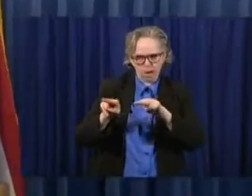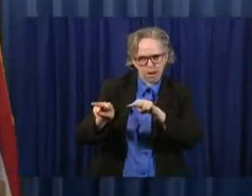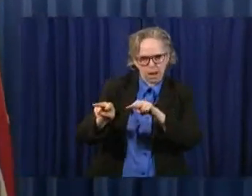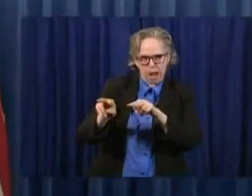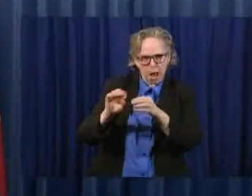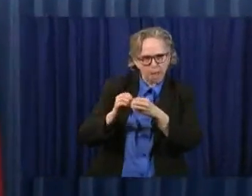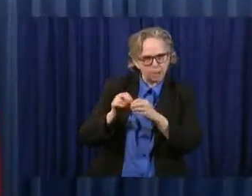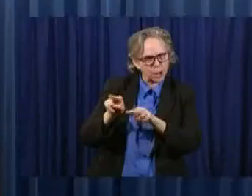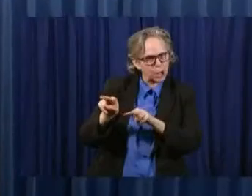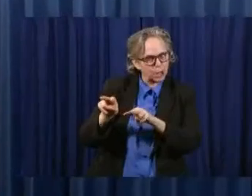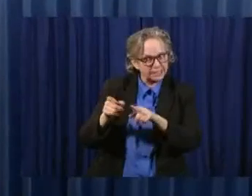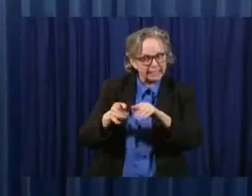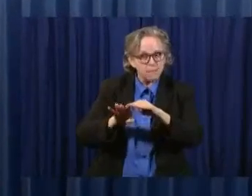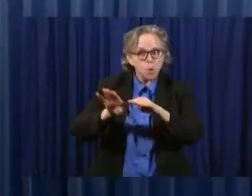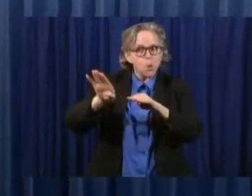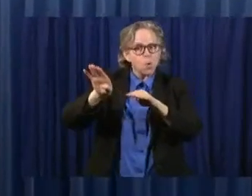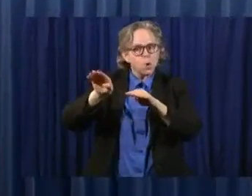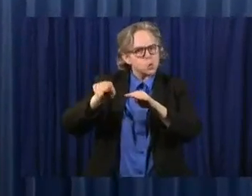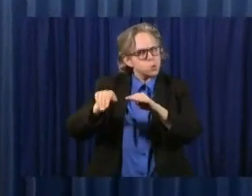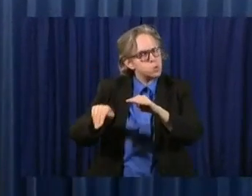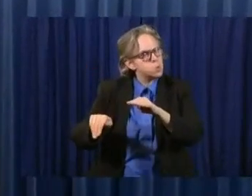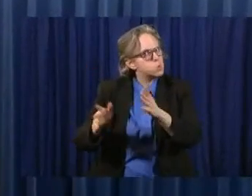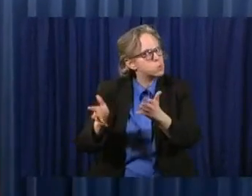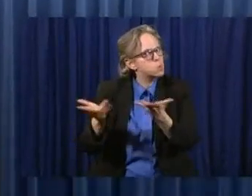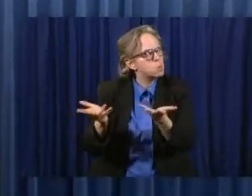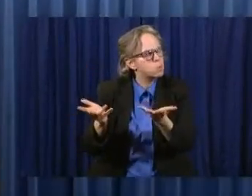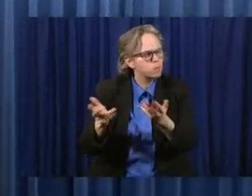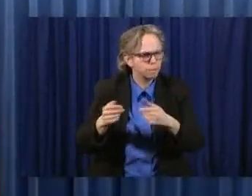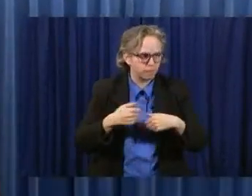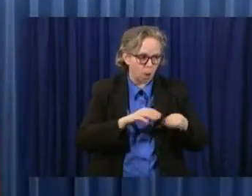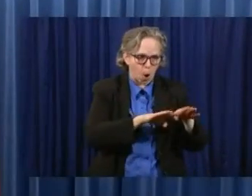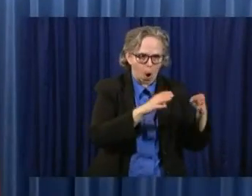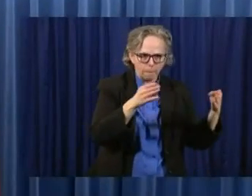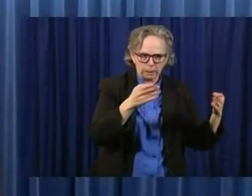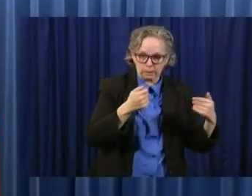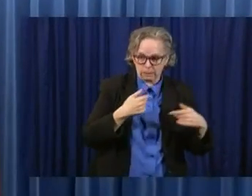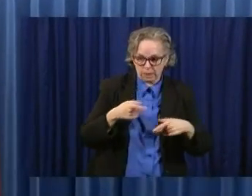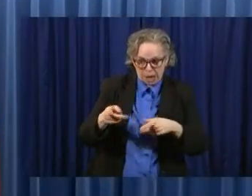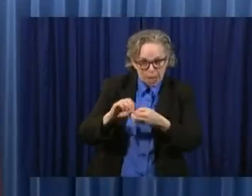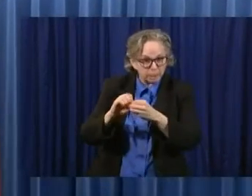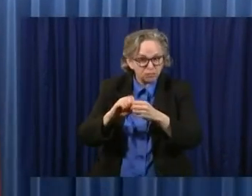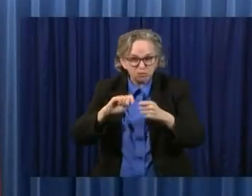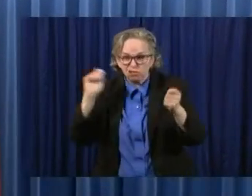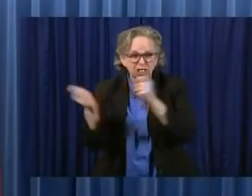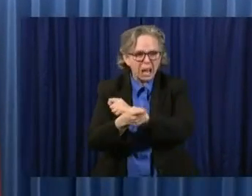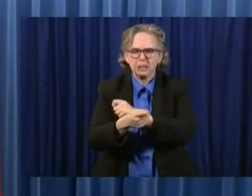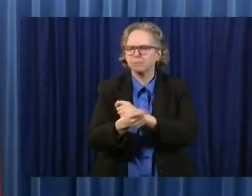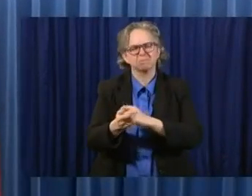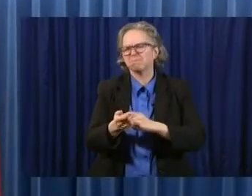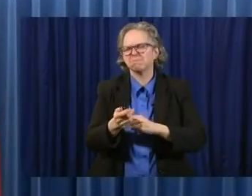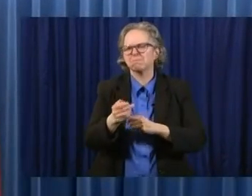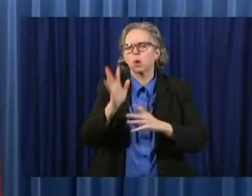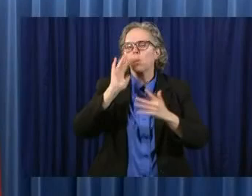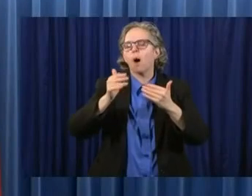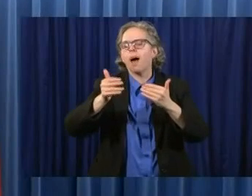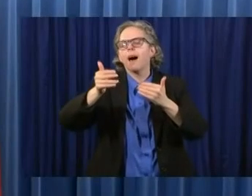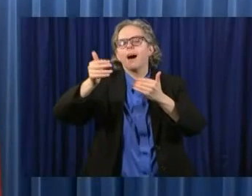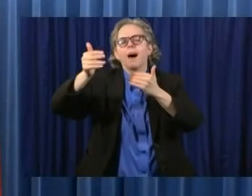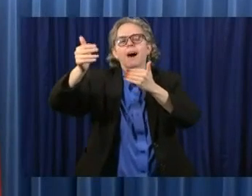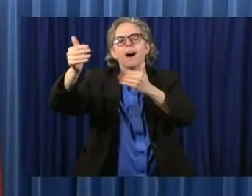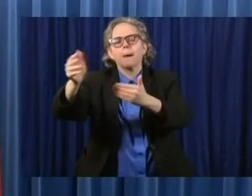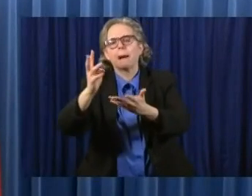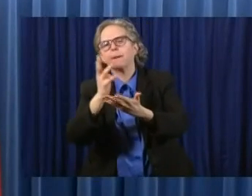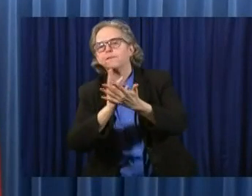you know, you're not going to see a change in these because all these things take a while. But, you know, in three weeks, four weeks, as we